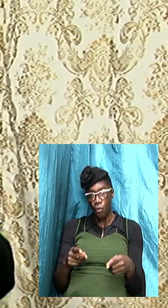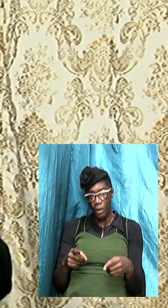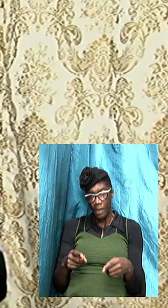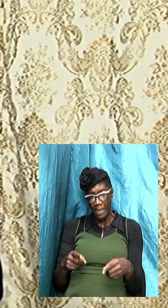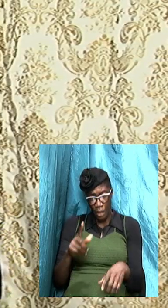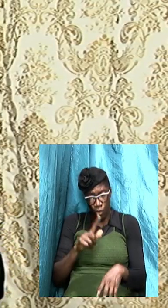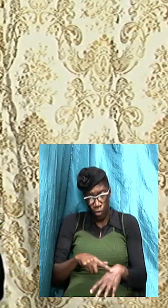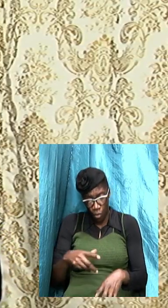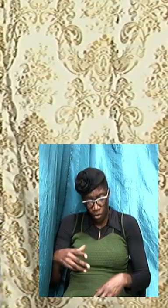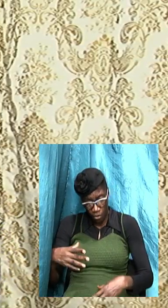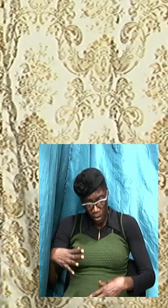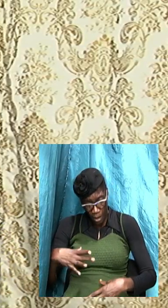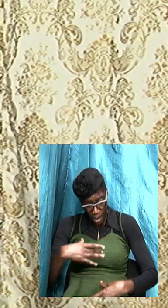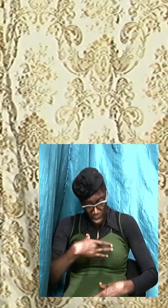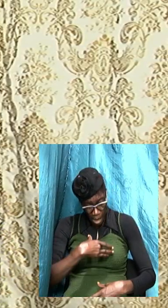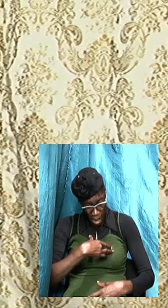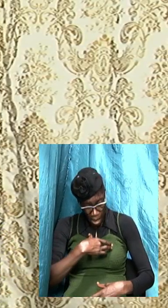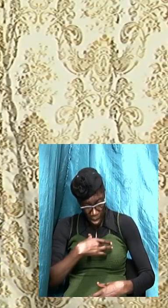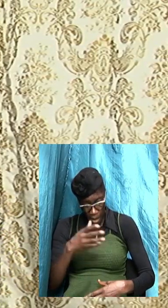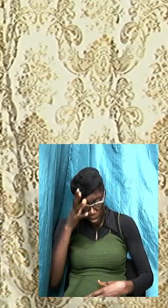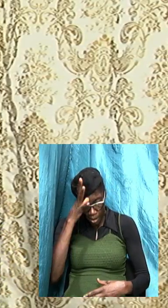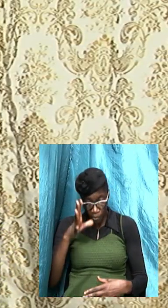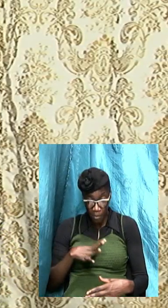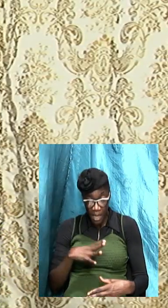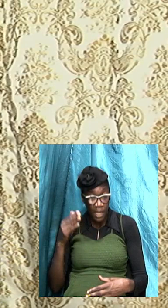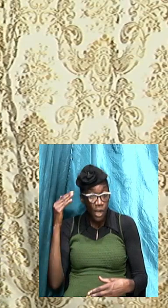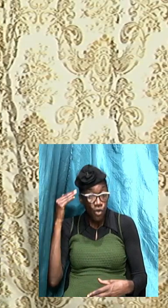that men know that they are sinners